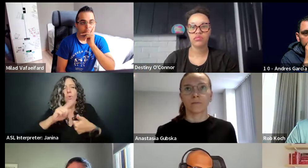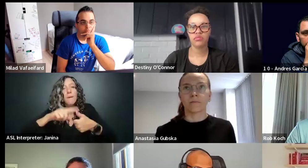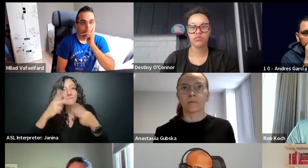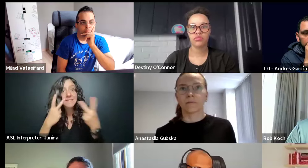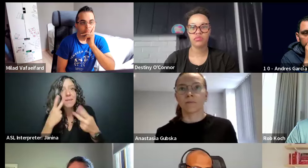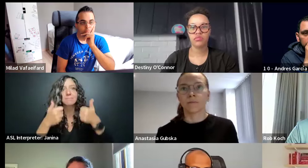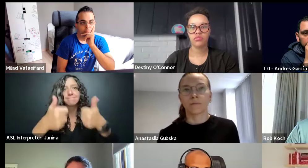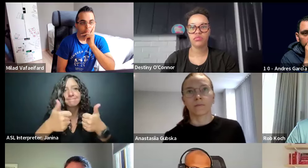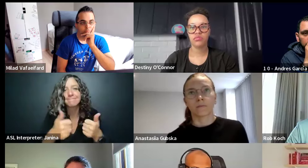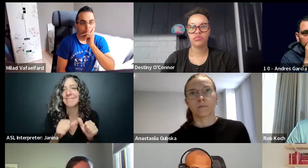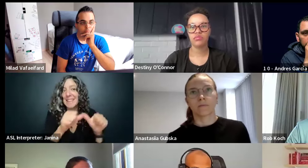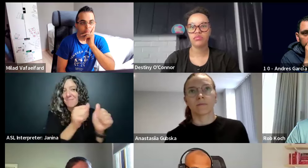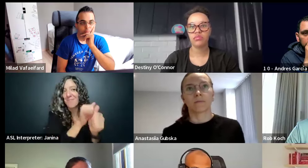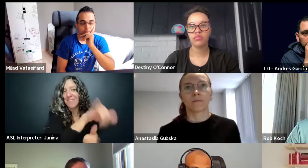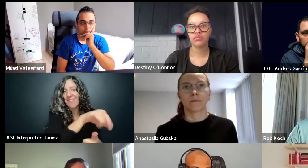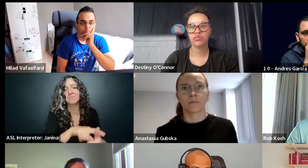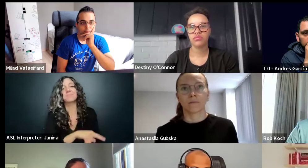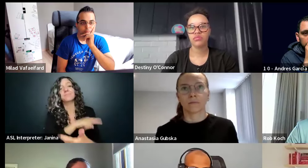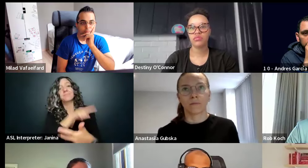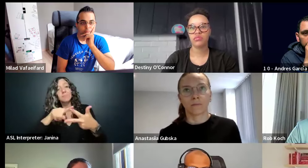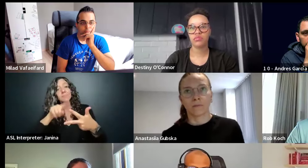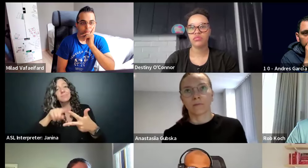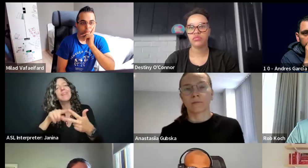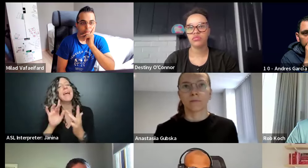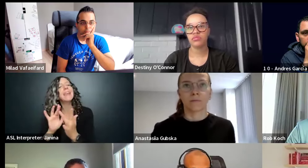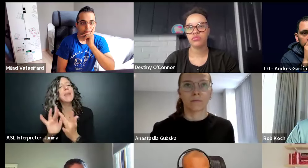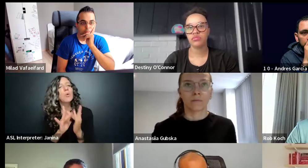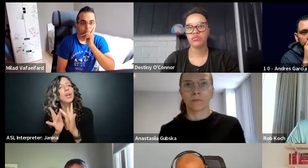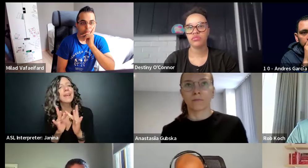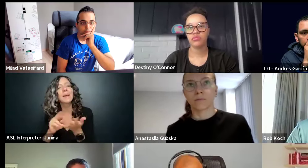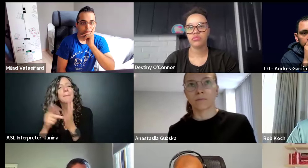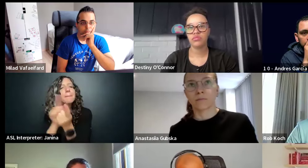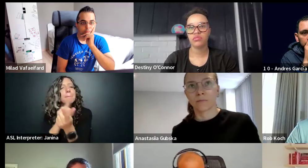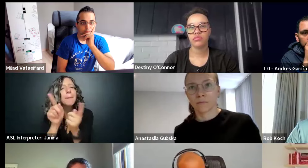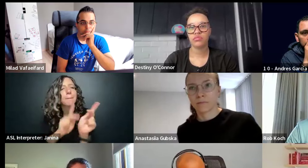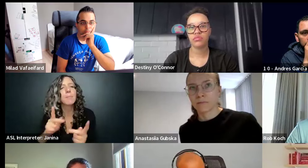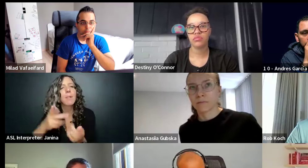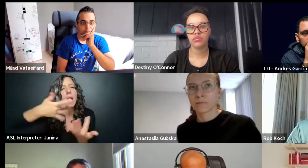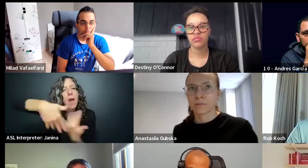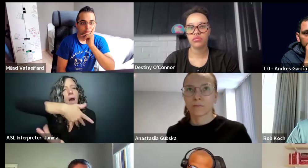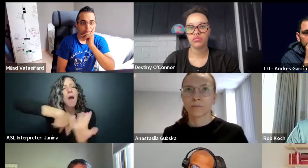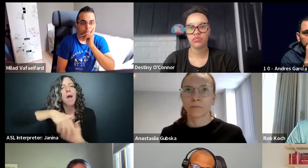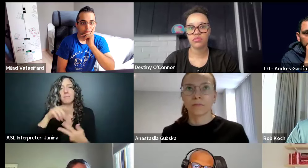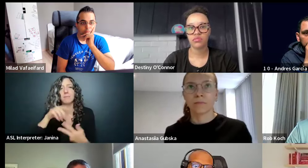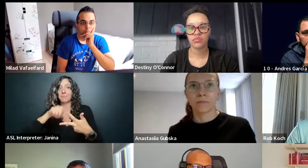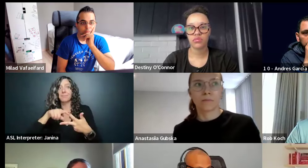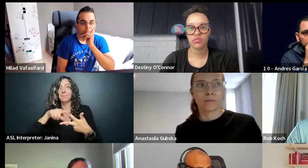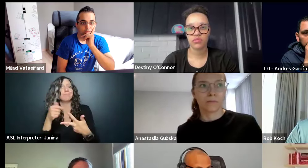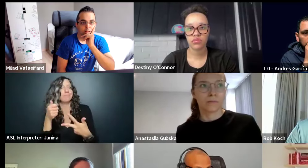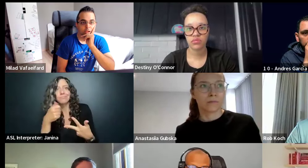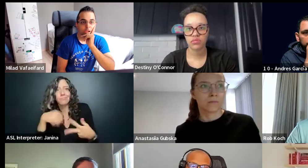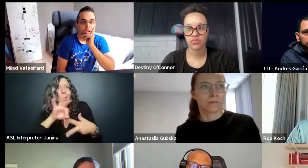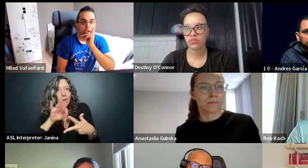The other bucket is networking, right? Like, I think that is also true. Like you are also, you're